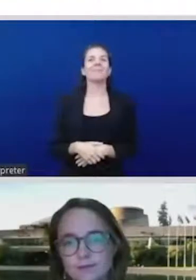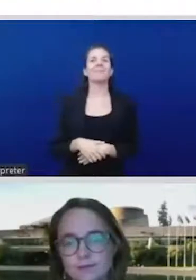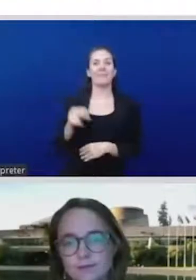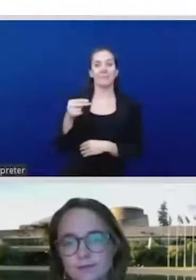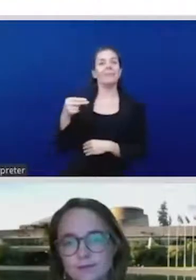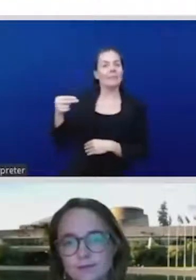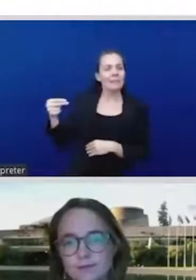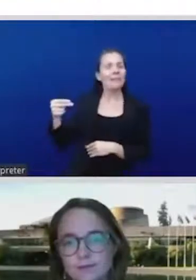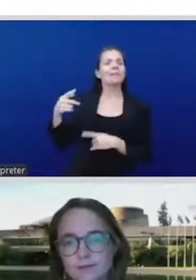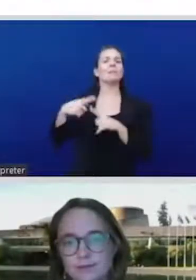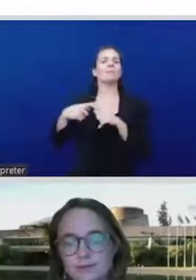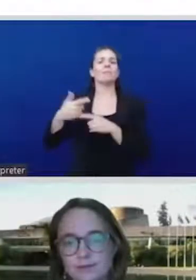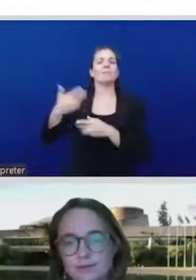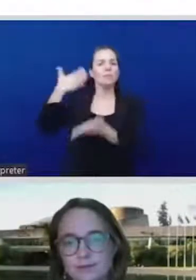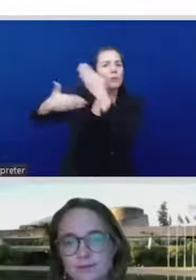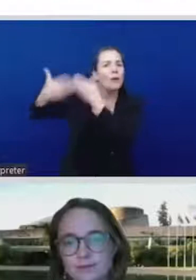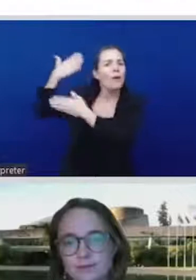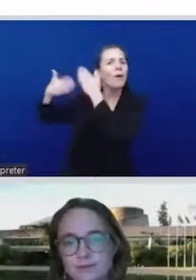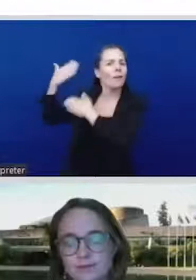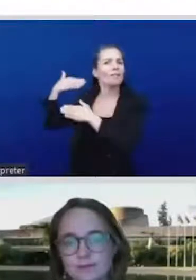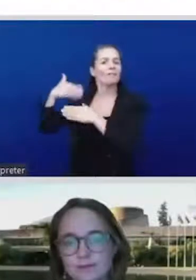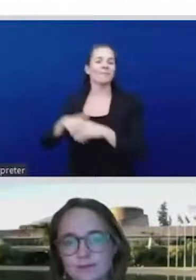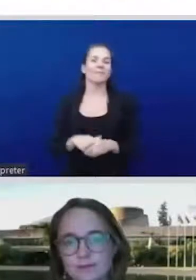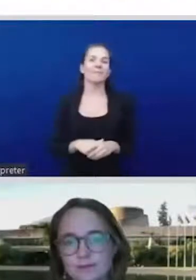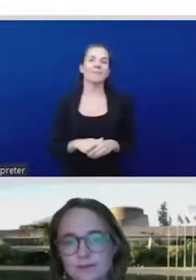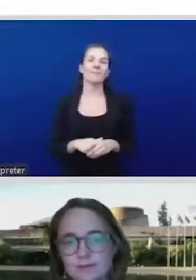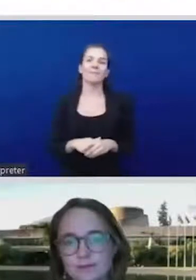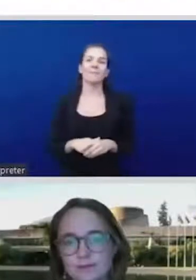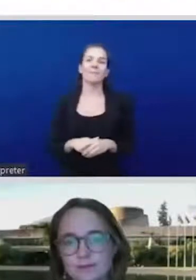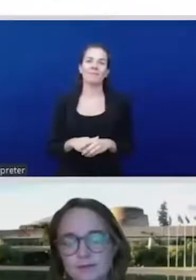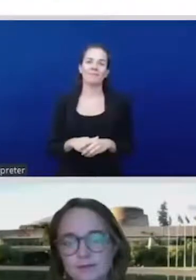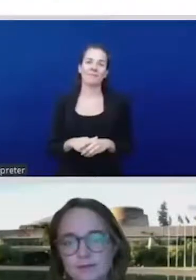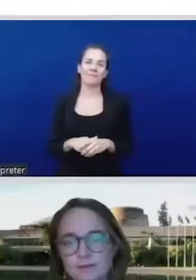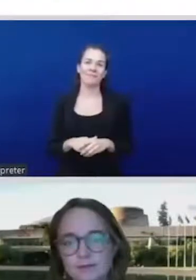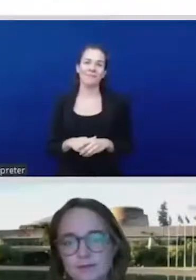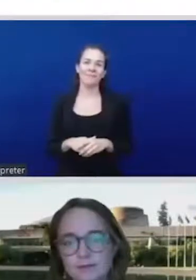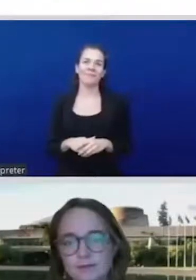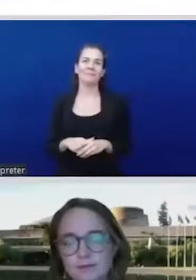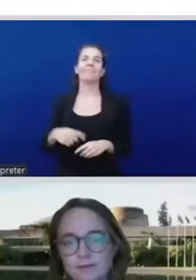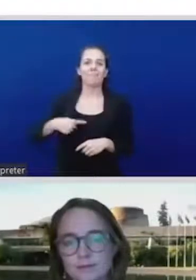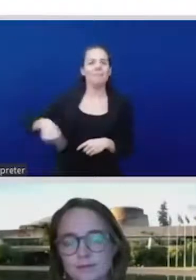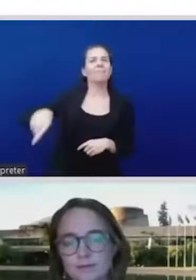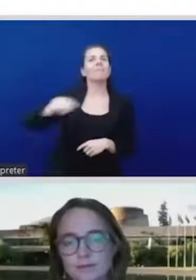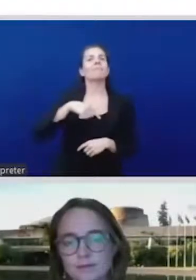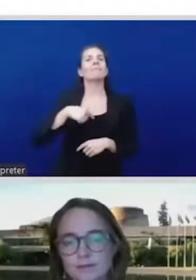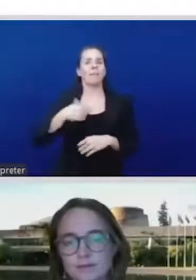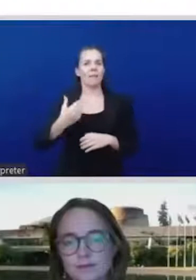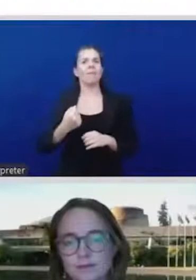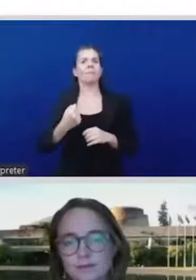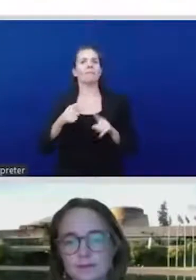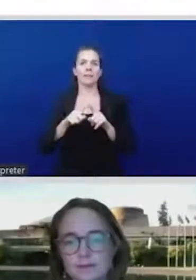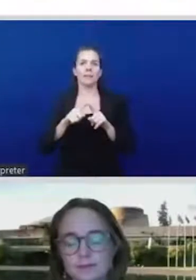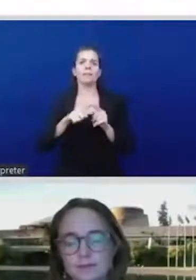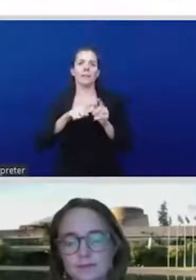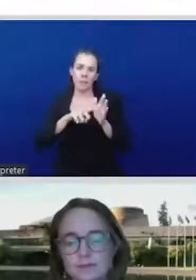model, what's wrong with the economic model, what's at stake for women's rights and livelihoods.